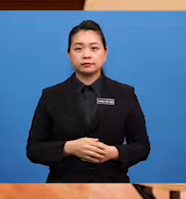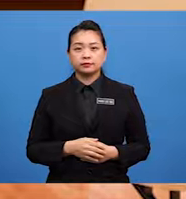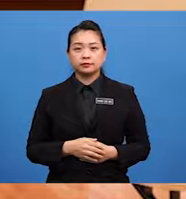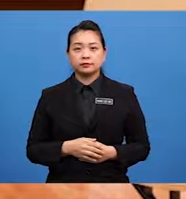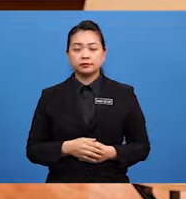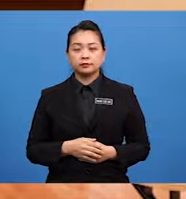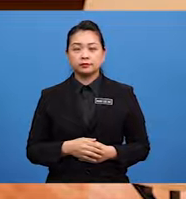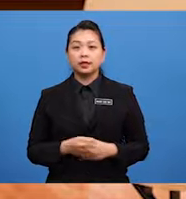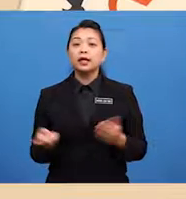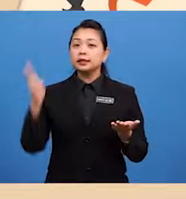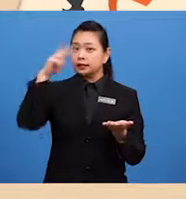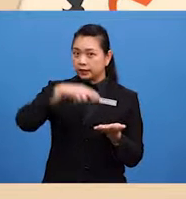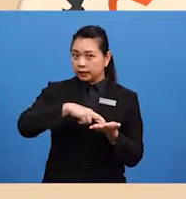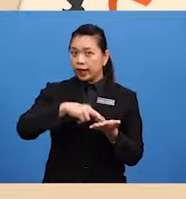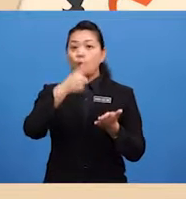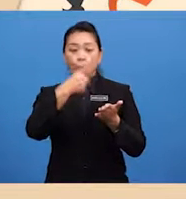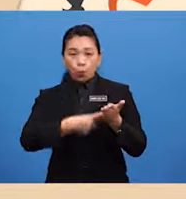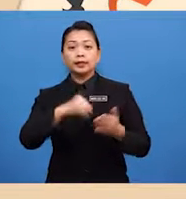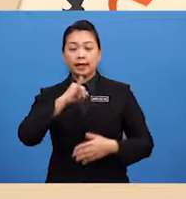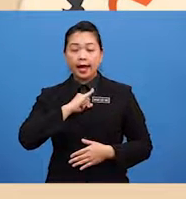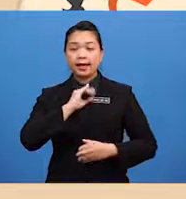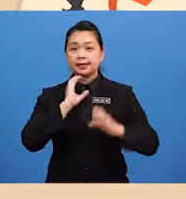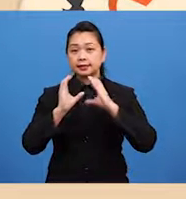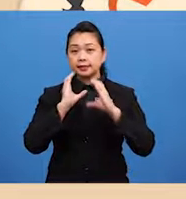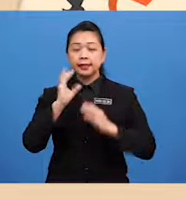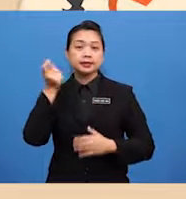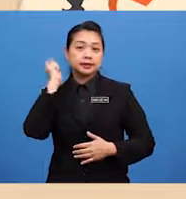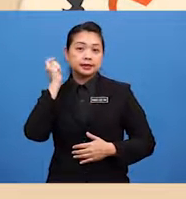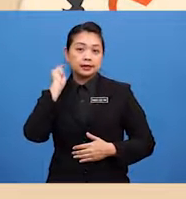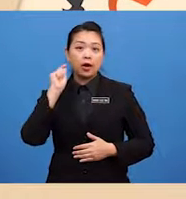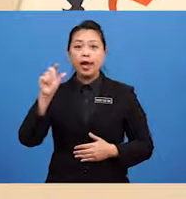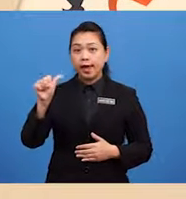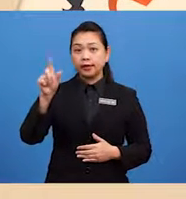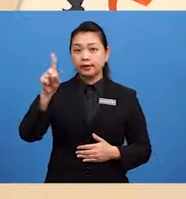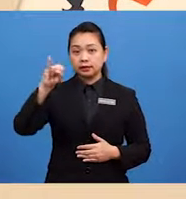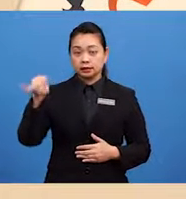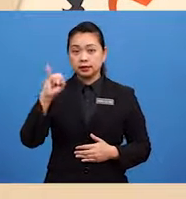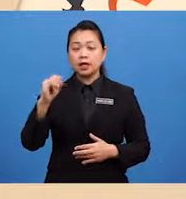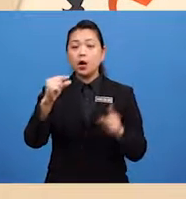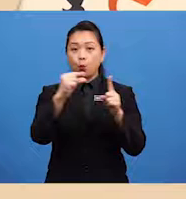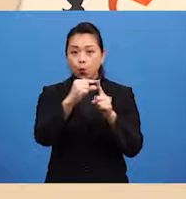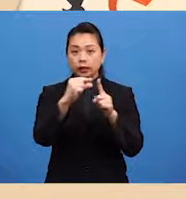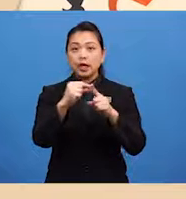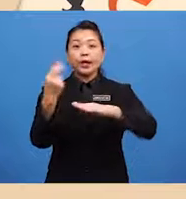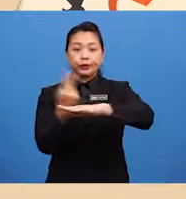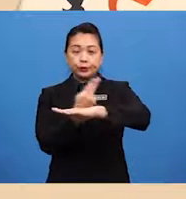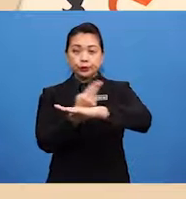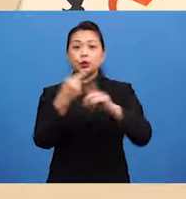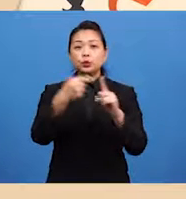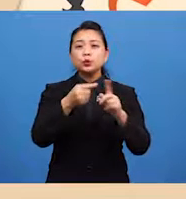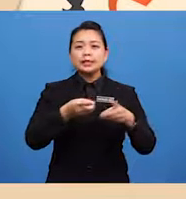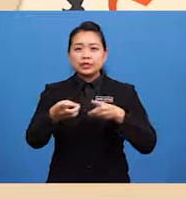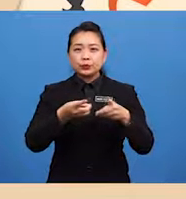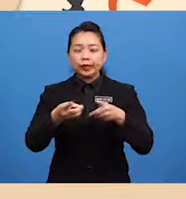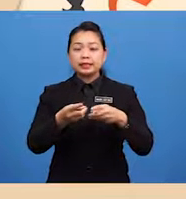just said An adjective is a word that is used to describe